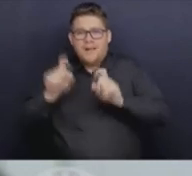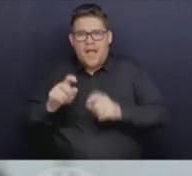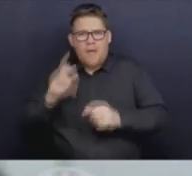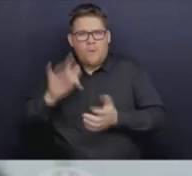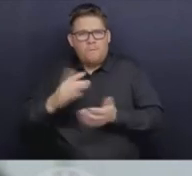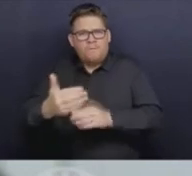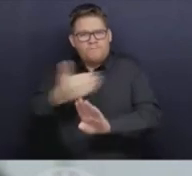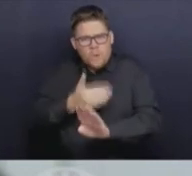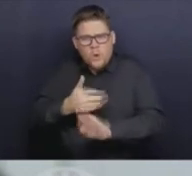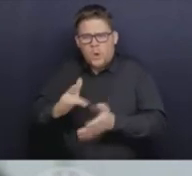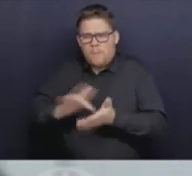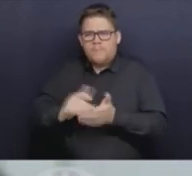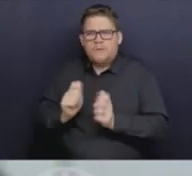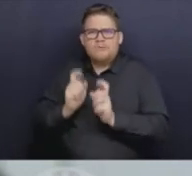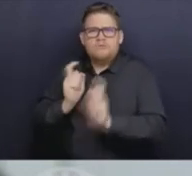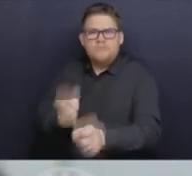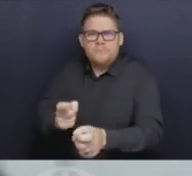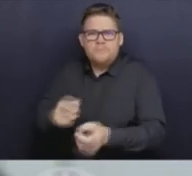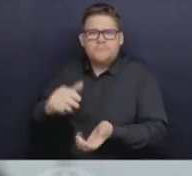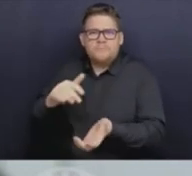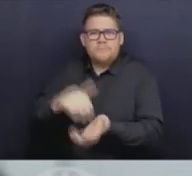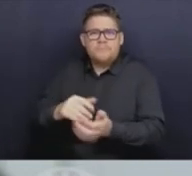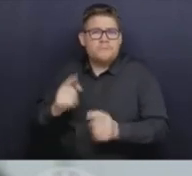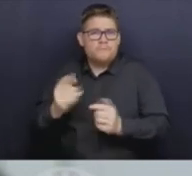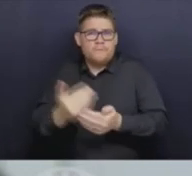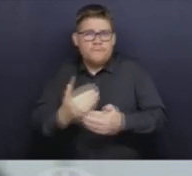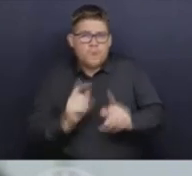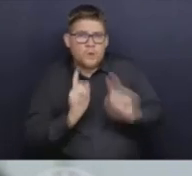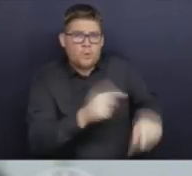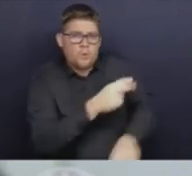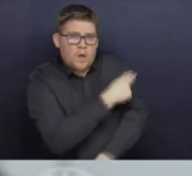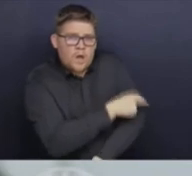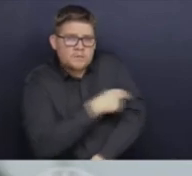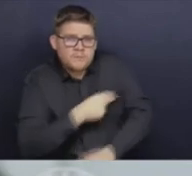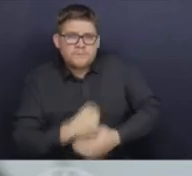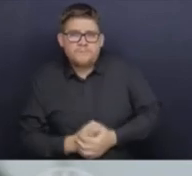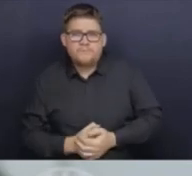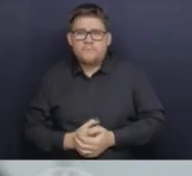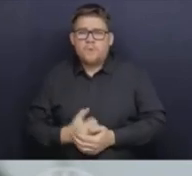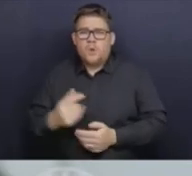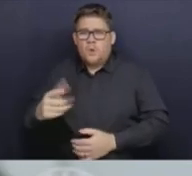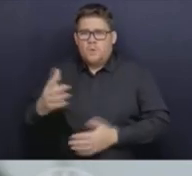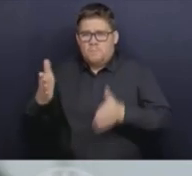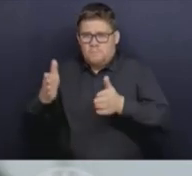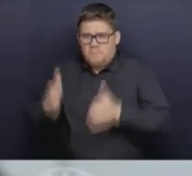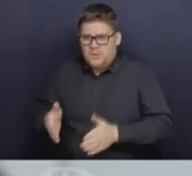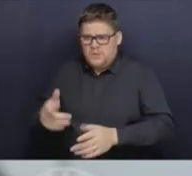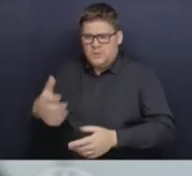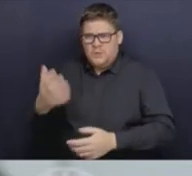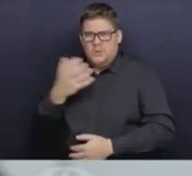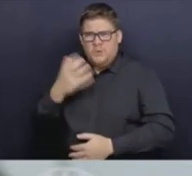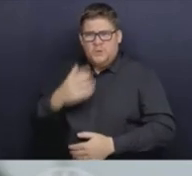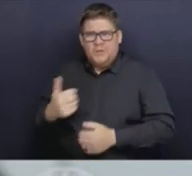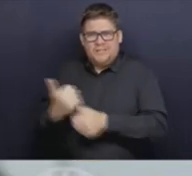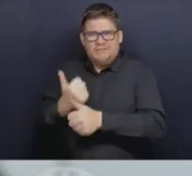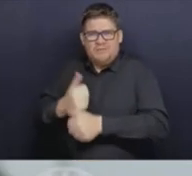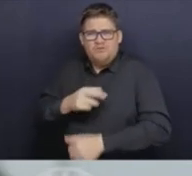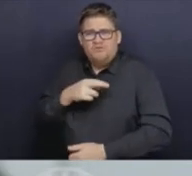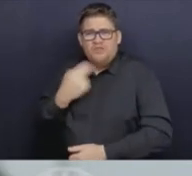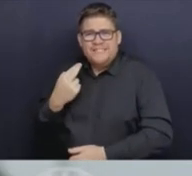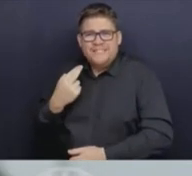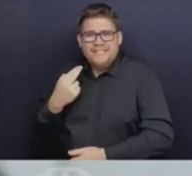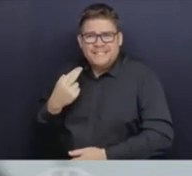or people at risk of more severe illness from either COVID or influenza and are eligible for treatments. Things like Paxlovid